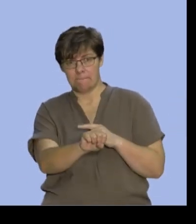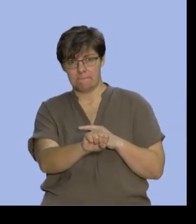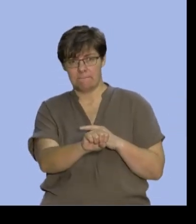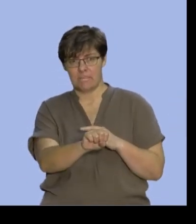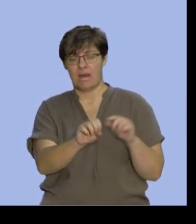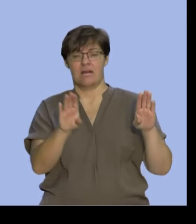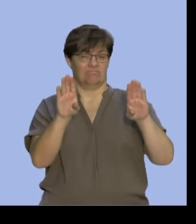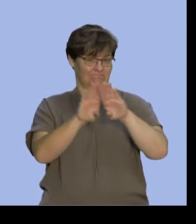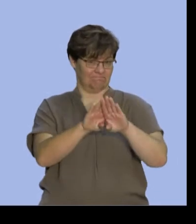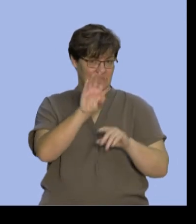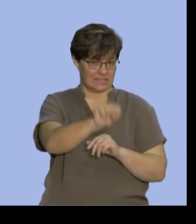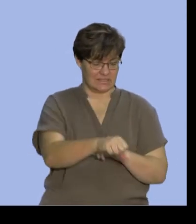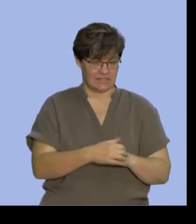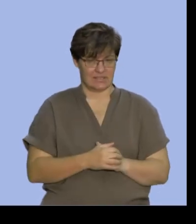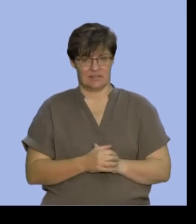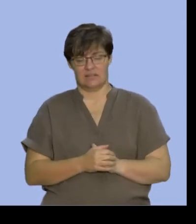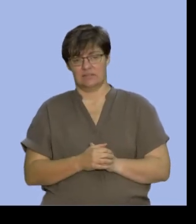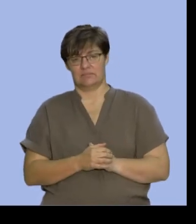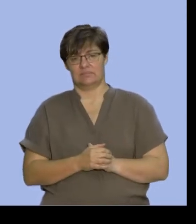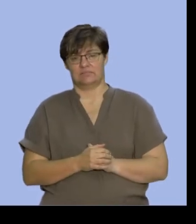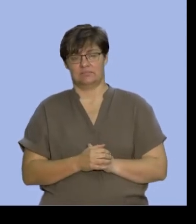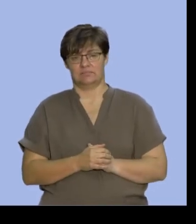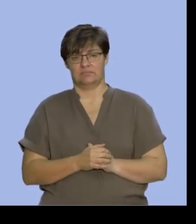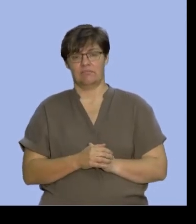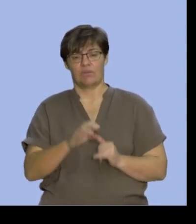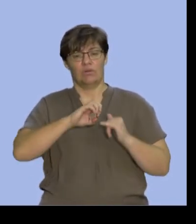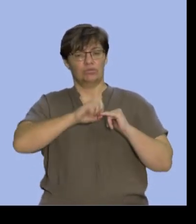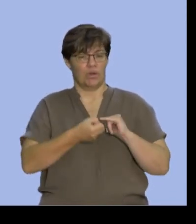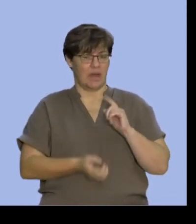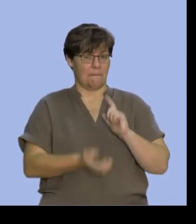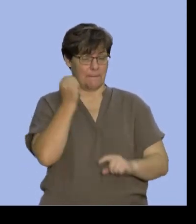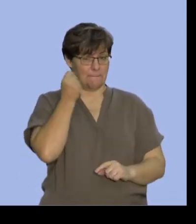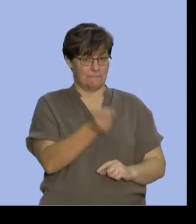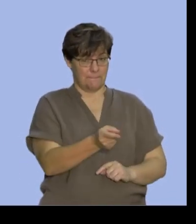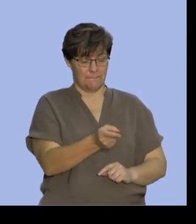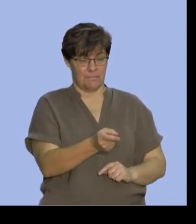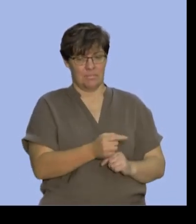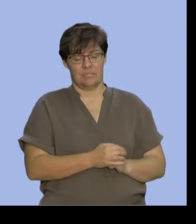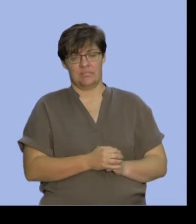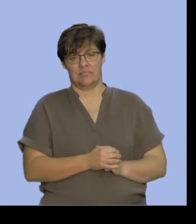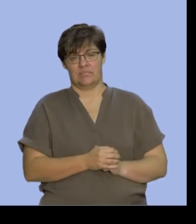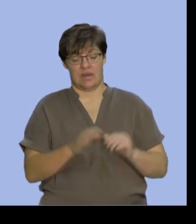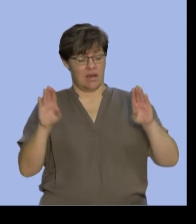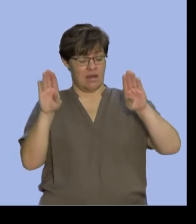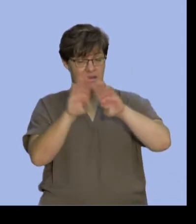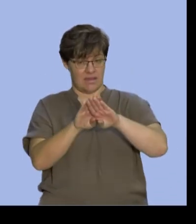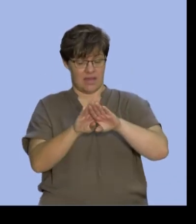Yes, there's the intersection, and that's what we're trying to find. We're going to say the intersection of A